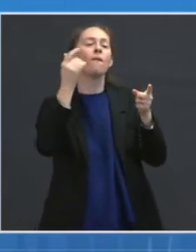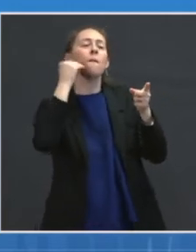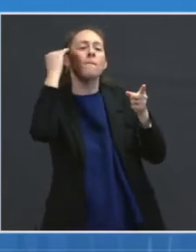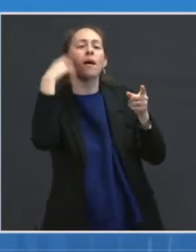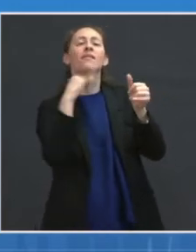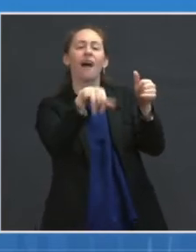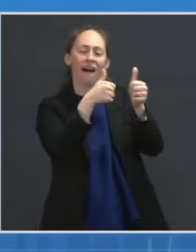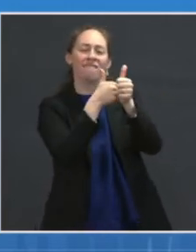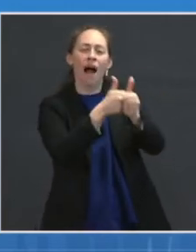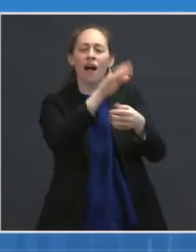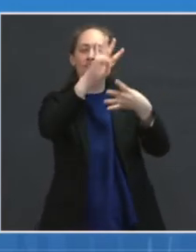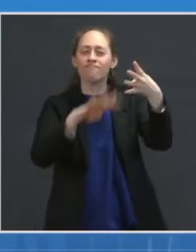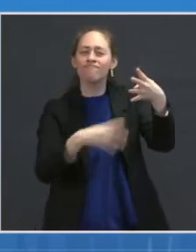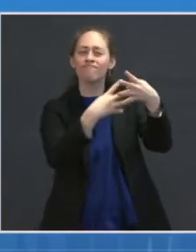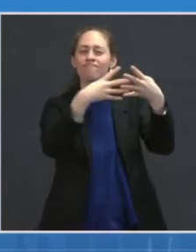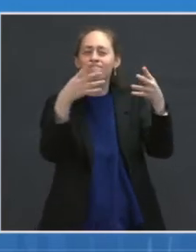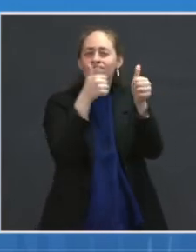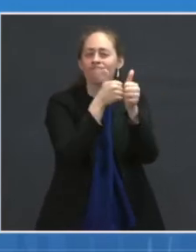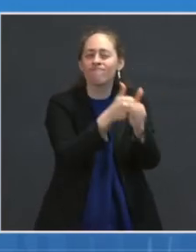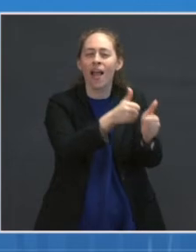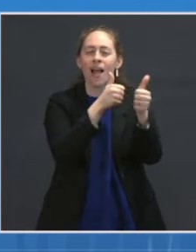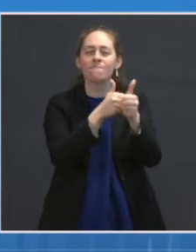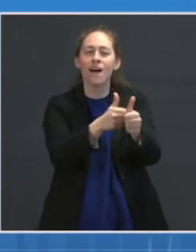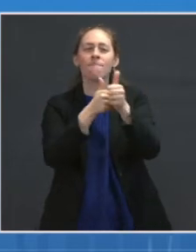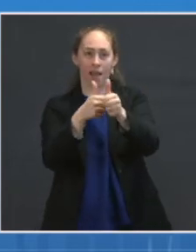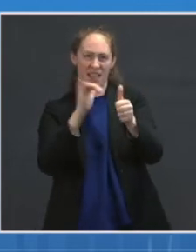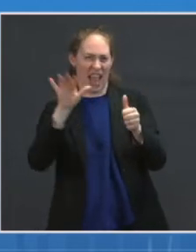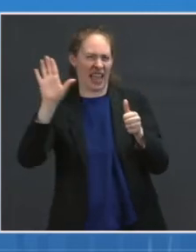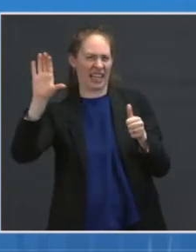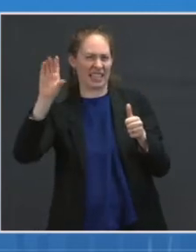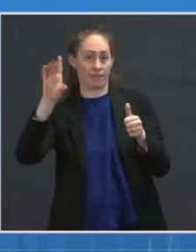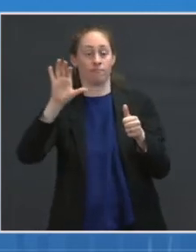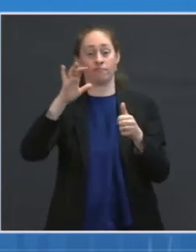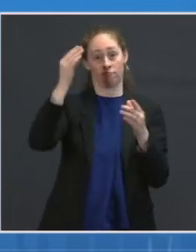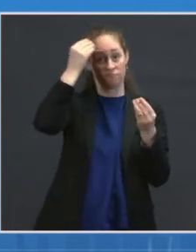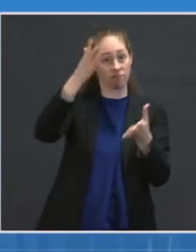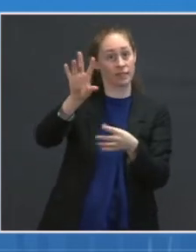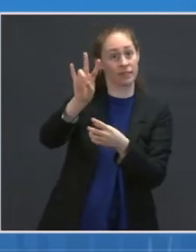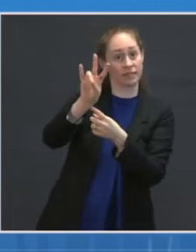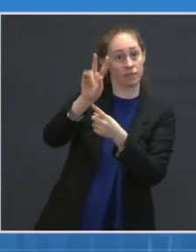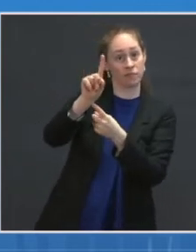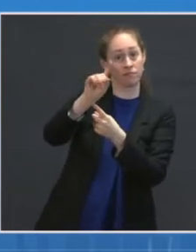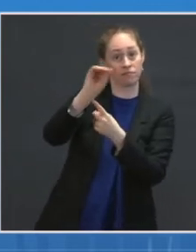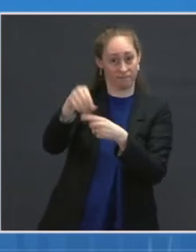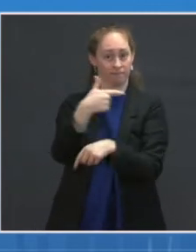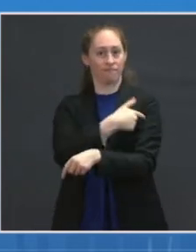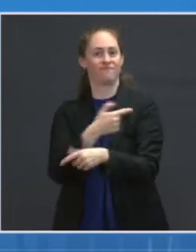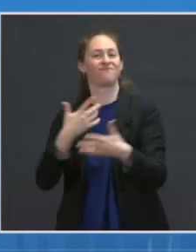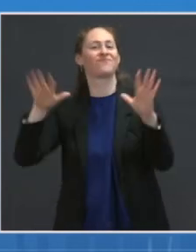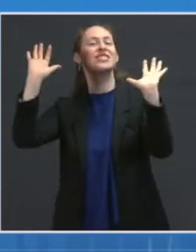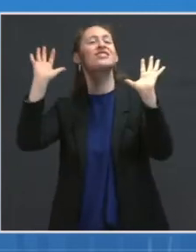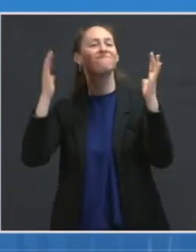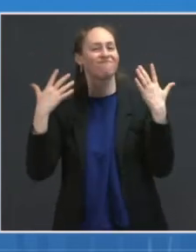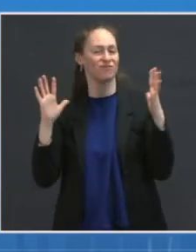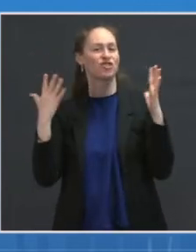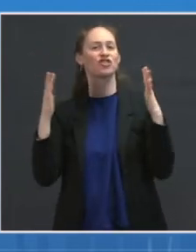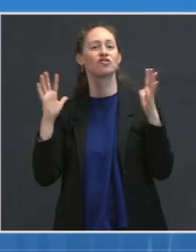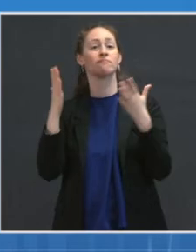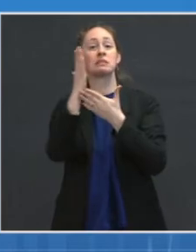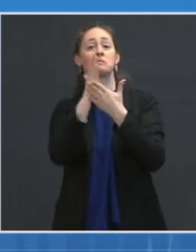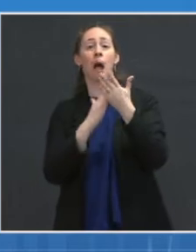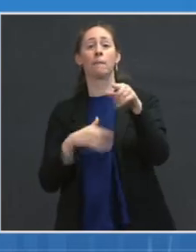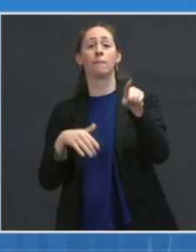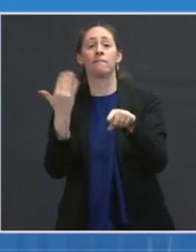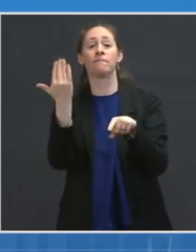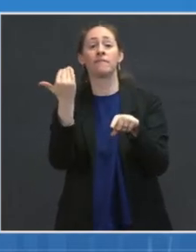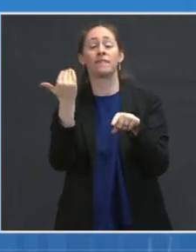enrolled, 71% reported pain where the shot was given, 34% reported fatigue, and 30% reported